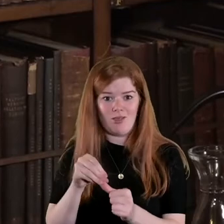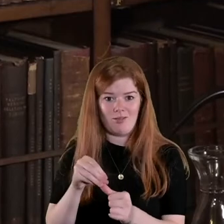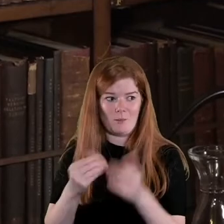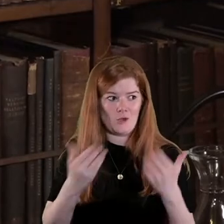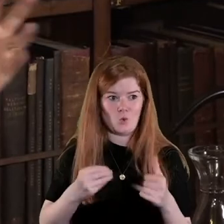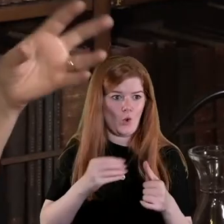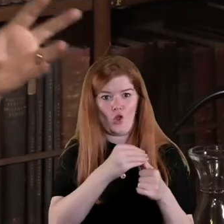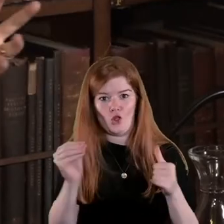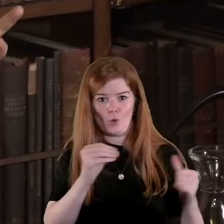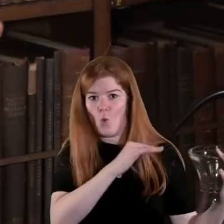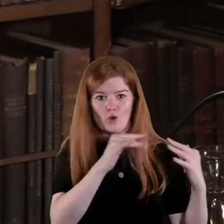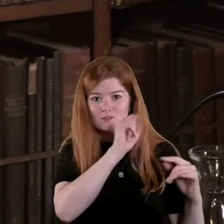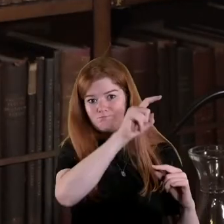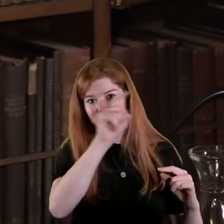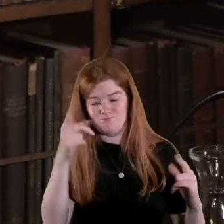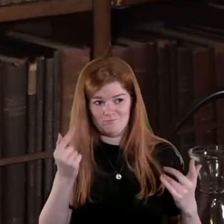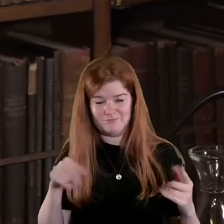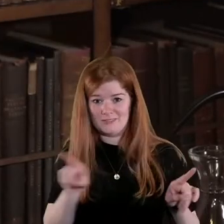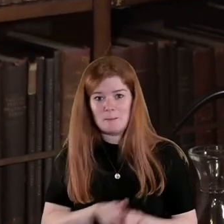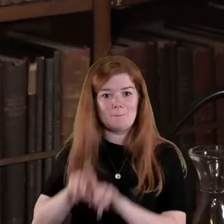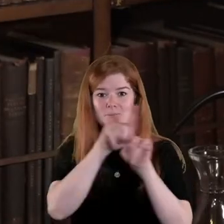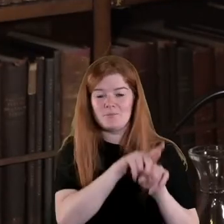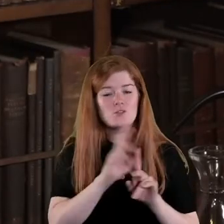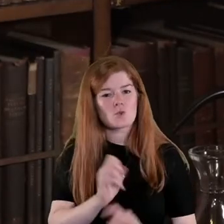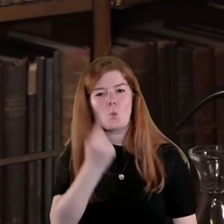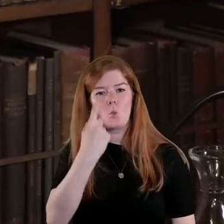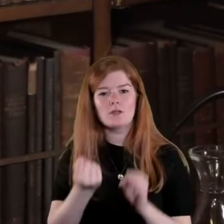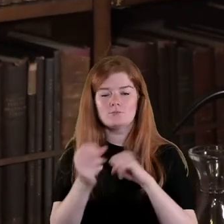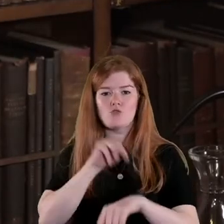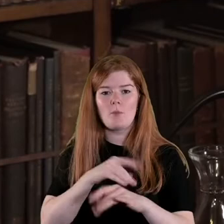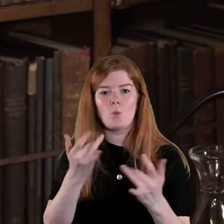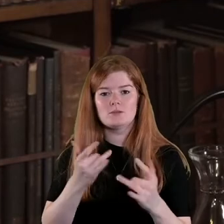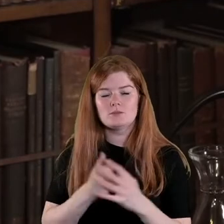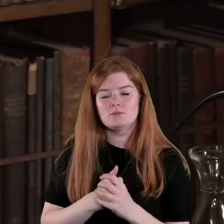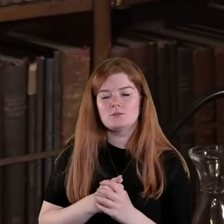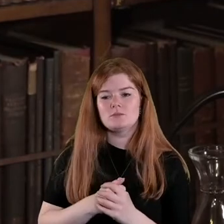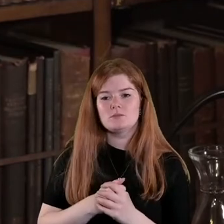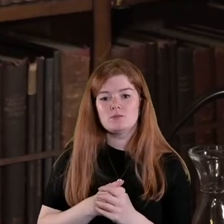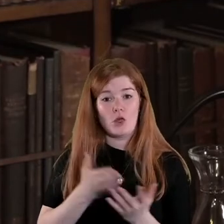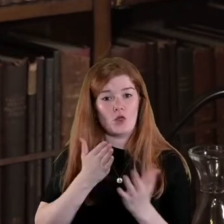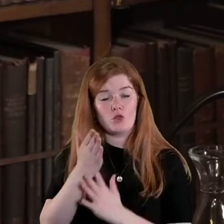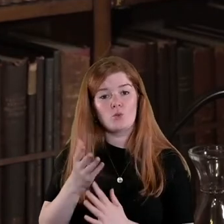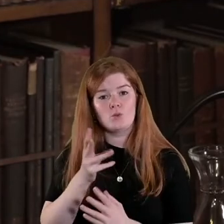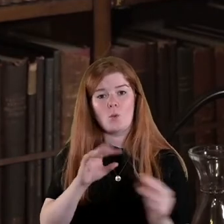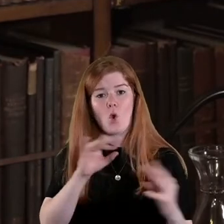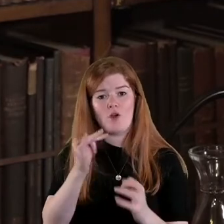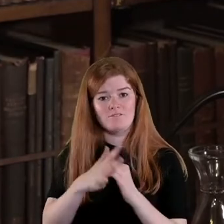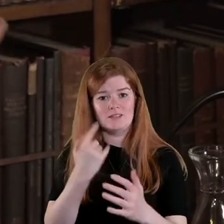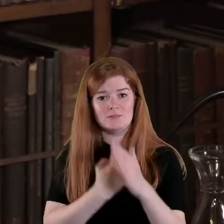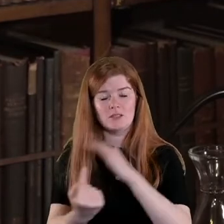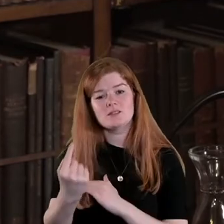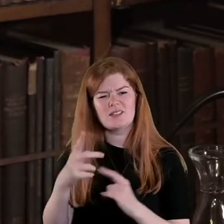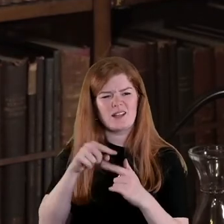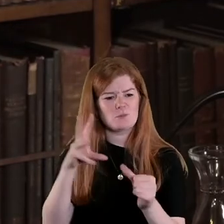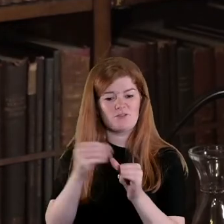other wars conflicts so one of the issues for instance is during the war of independence in particular